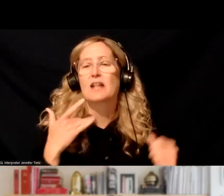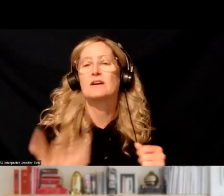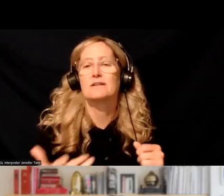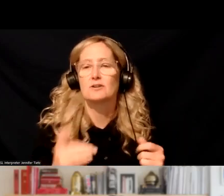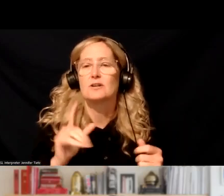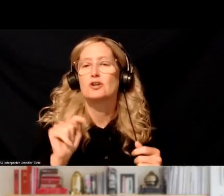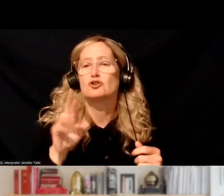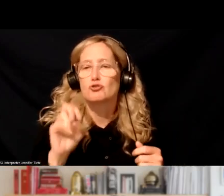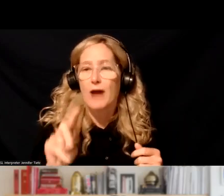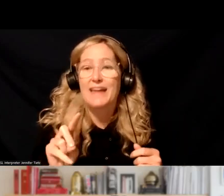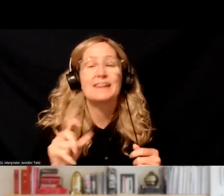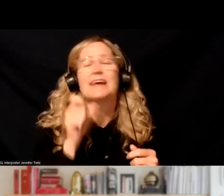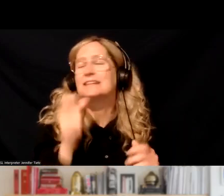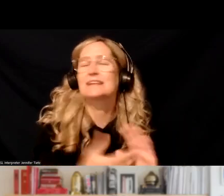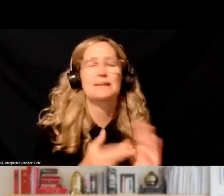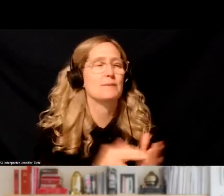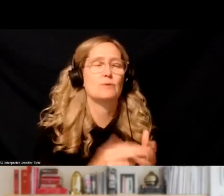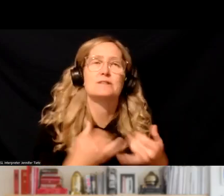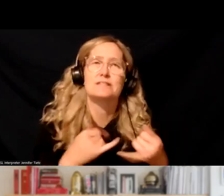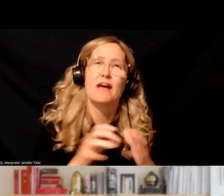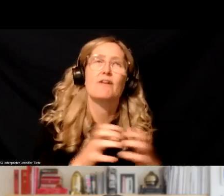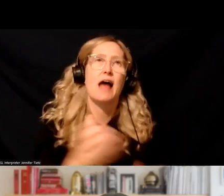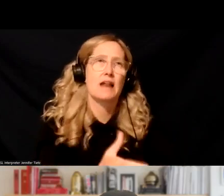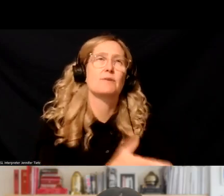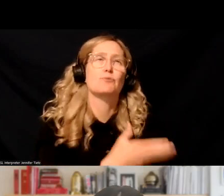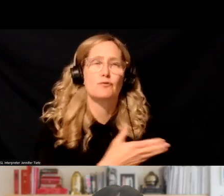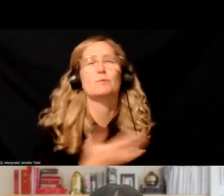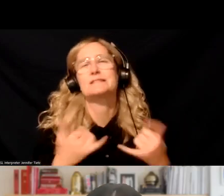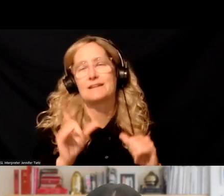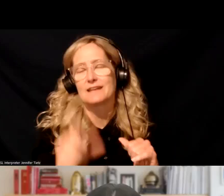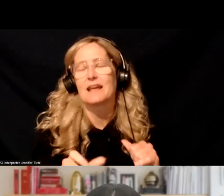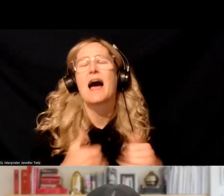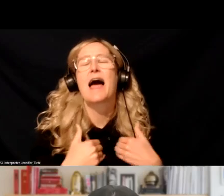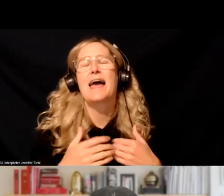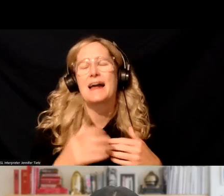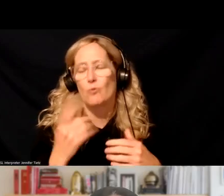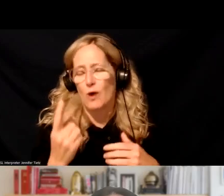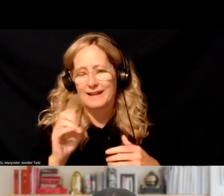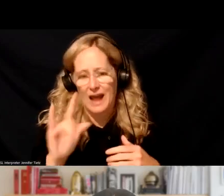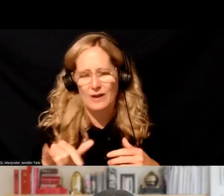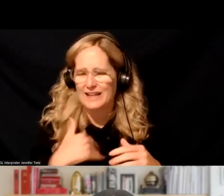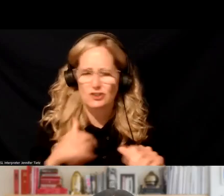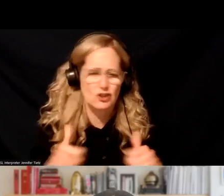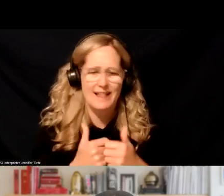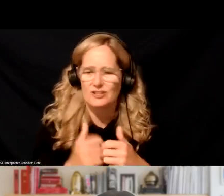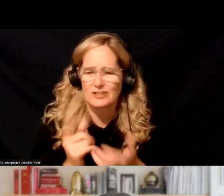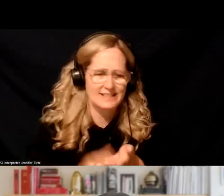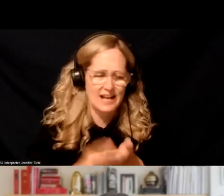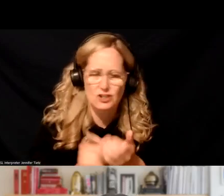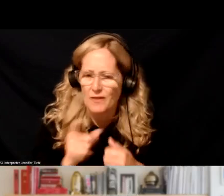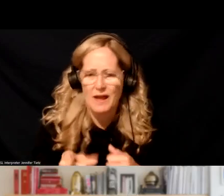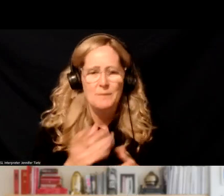improving. It doesn't mean there's still not a long way to go. I can tell you about a very challenging discussion in a local county talking about it and some of the